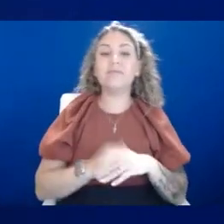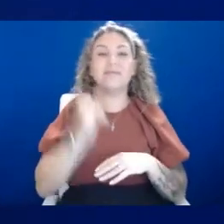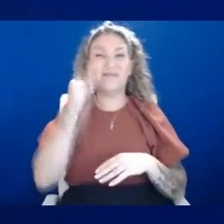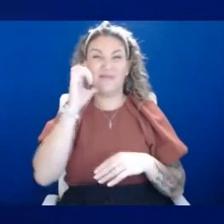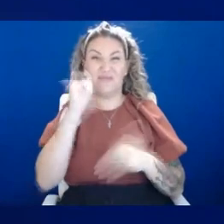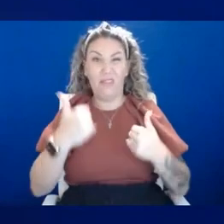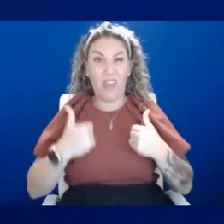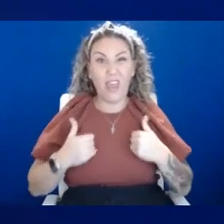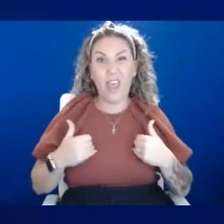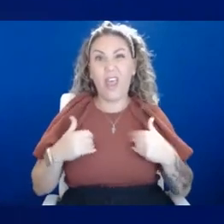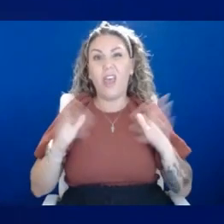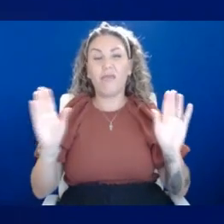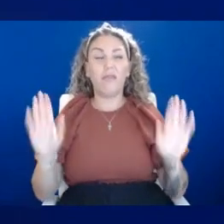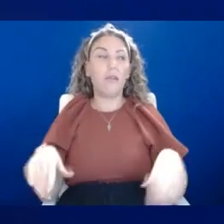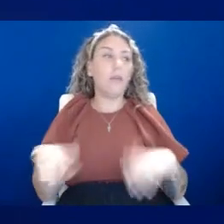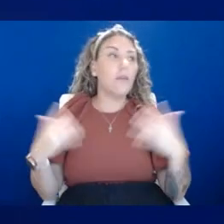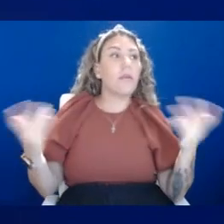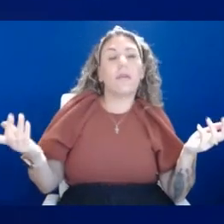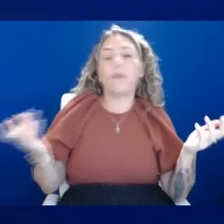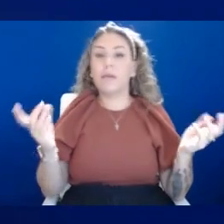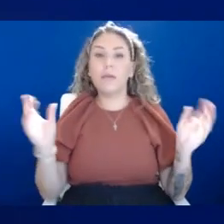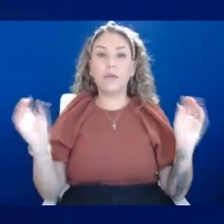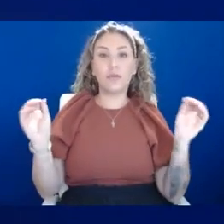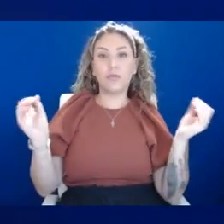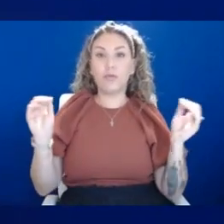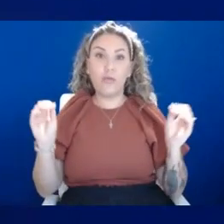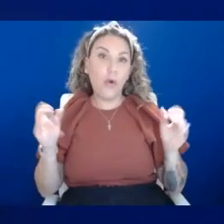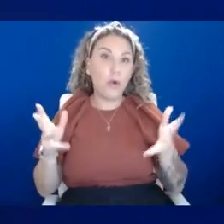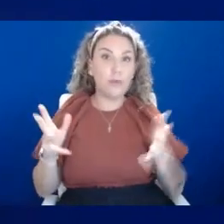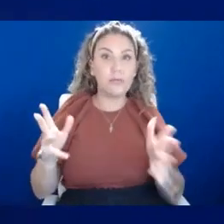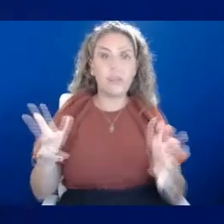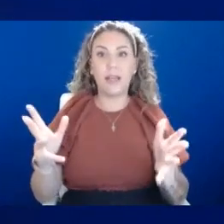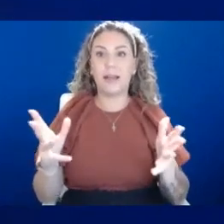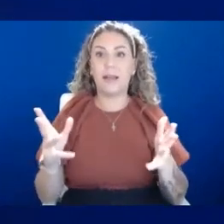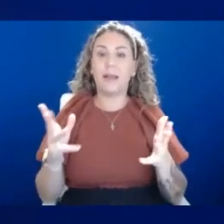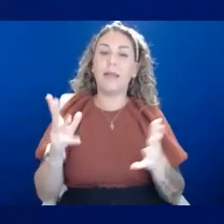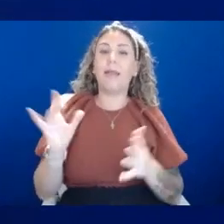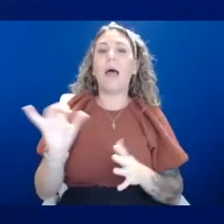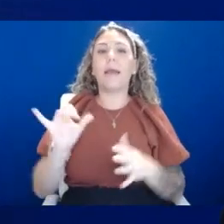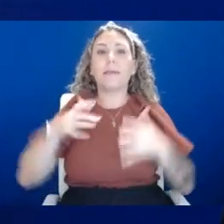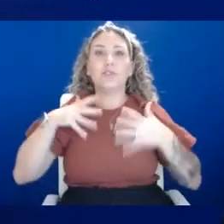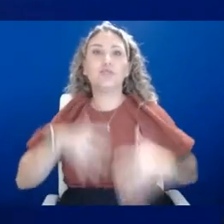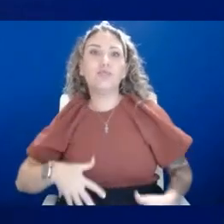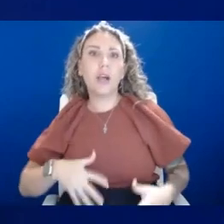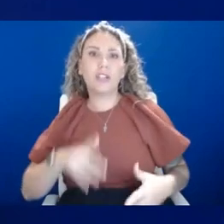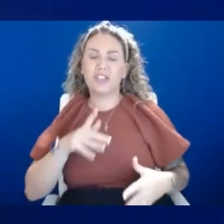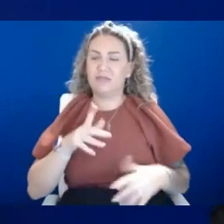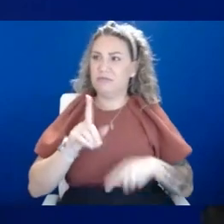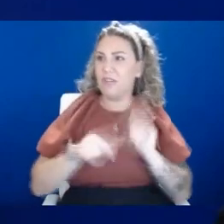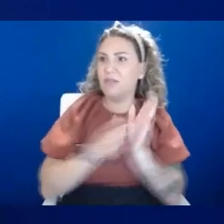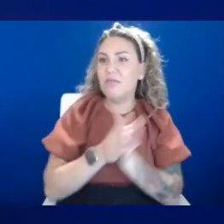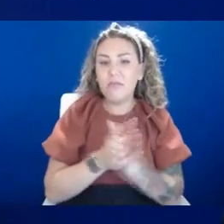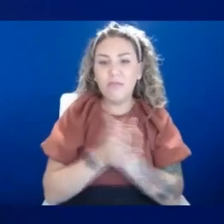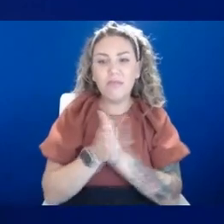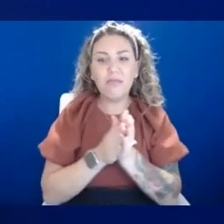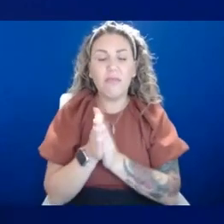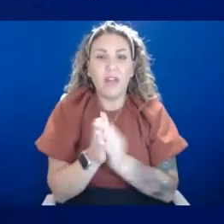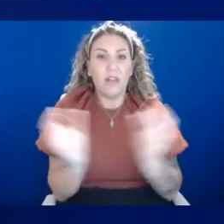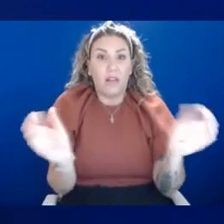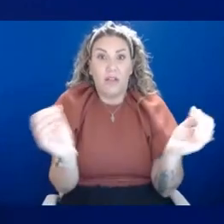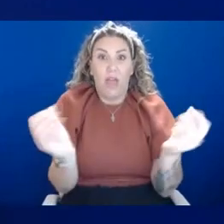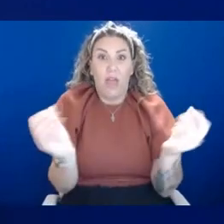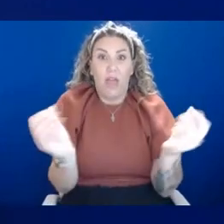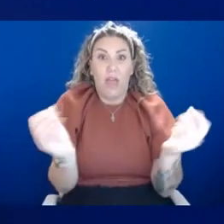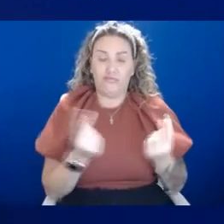lackadaisical. You may not have any anxiety. The classic example here is like depression. You're really unmotivated. You have no drive to do anything. Nothing can light a